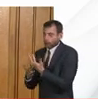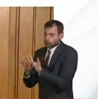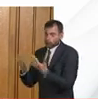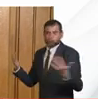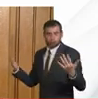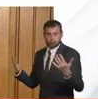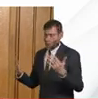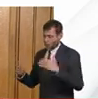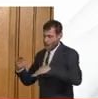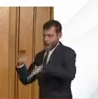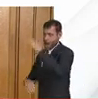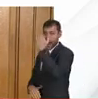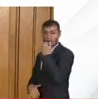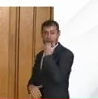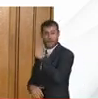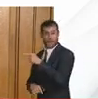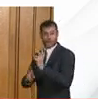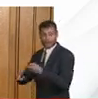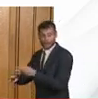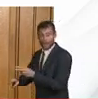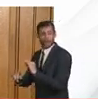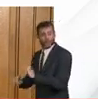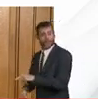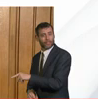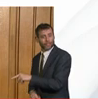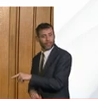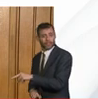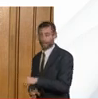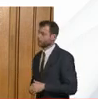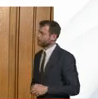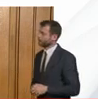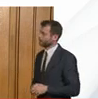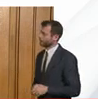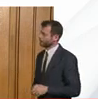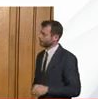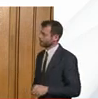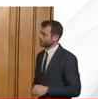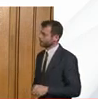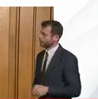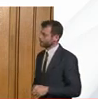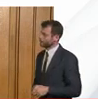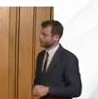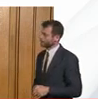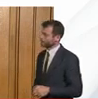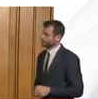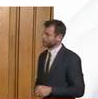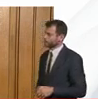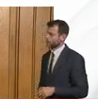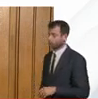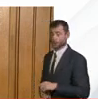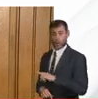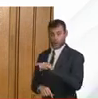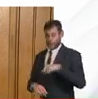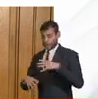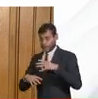is is staggeringly high and so i think we would have expected uh to some extent this this number of deaths we're looking